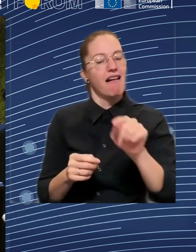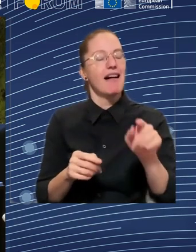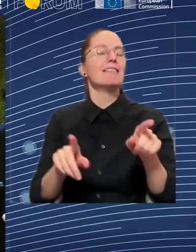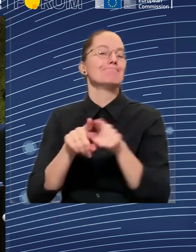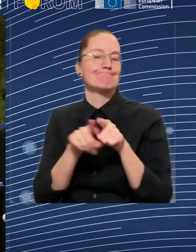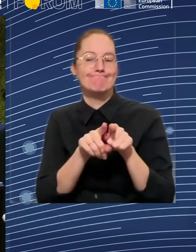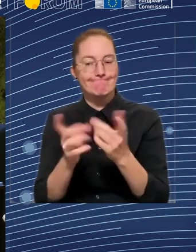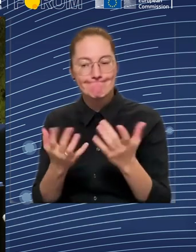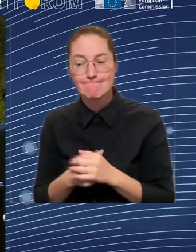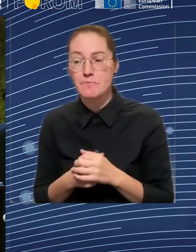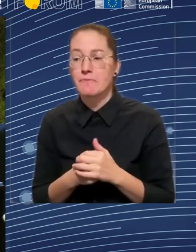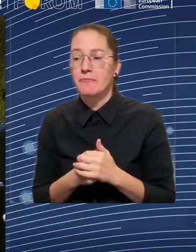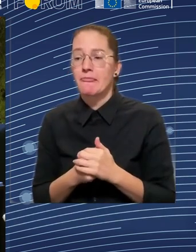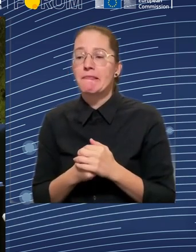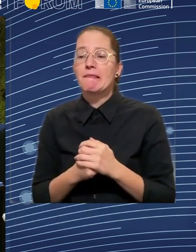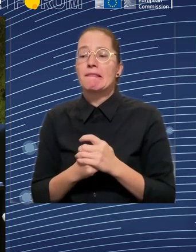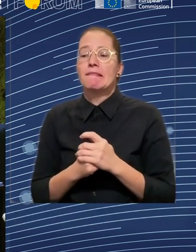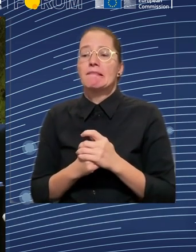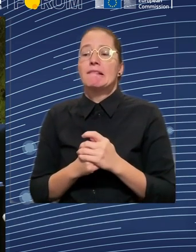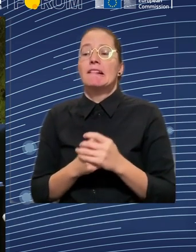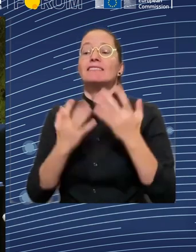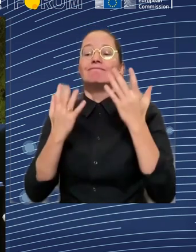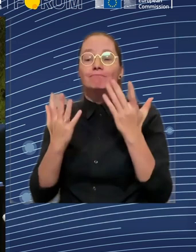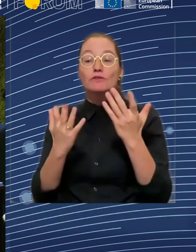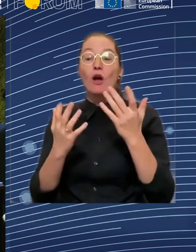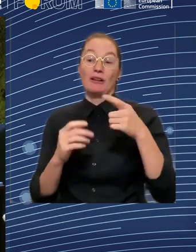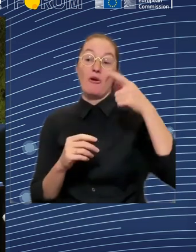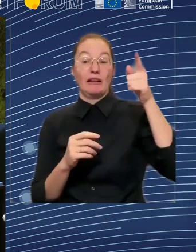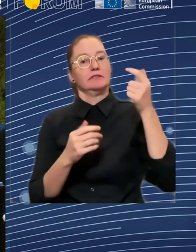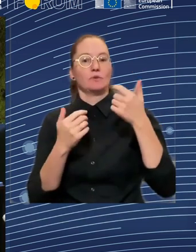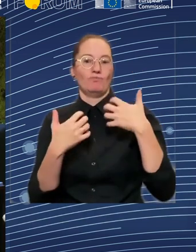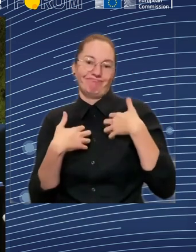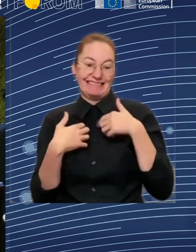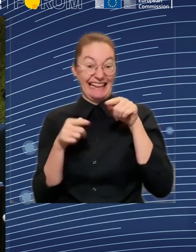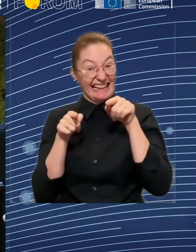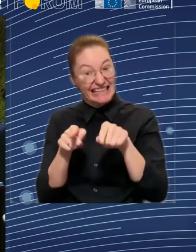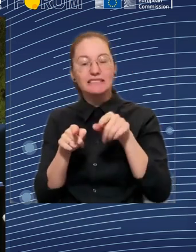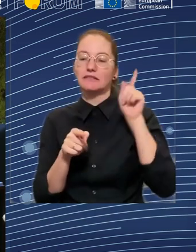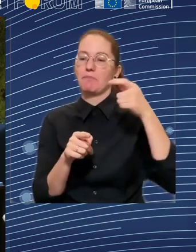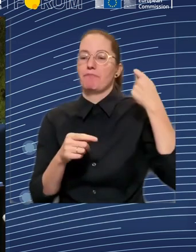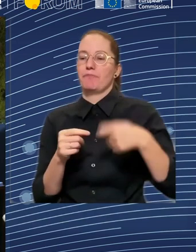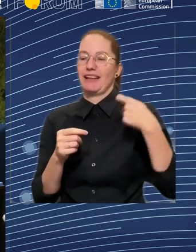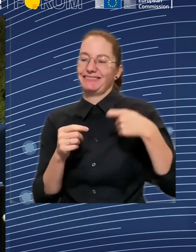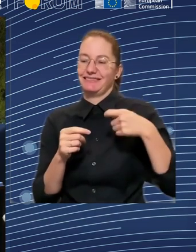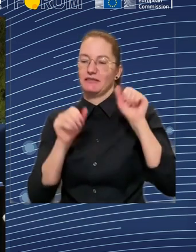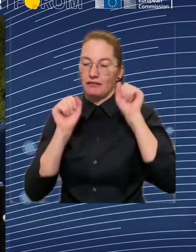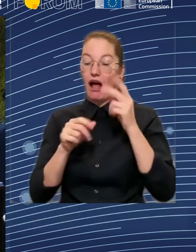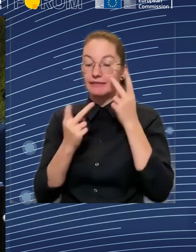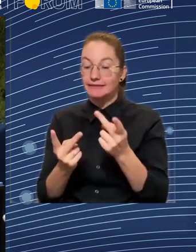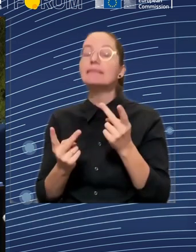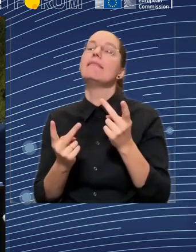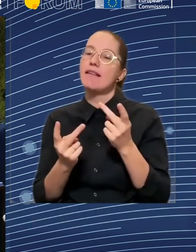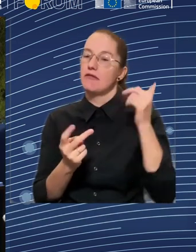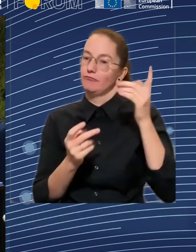kind of challenges and issues at the one hand, but also to see where there is room for possible initiatives.